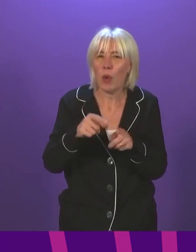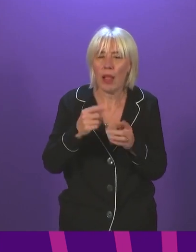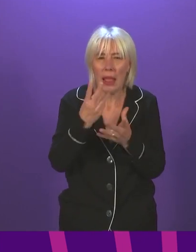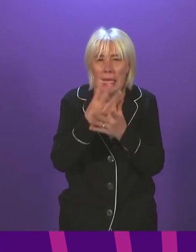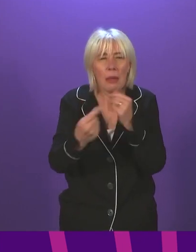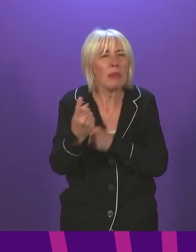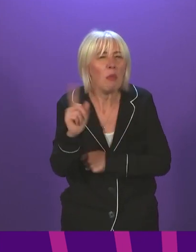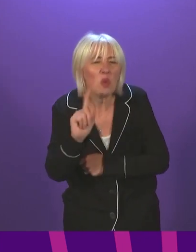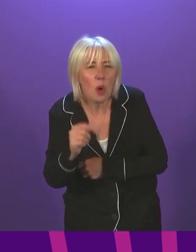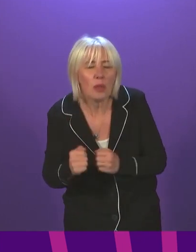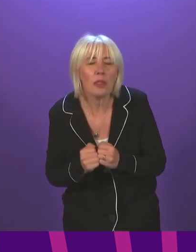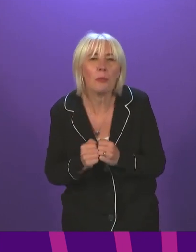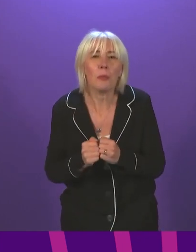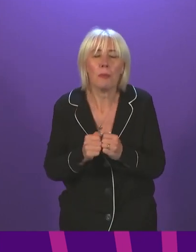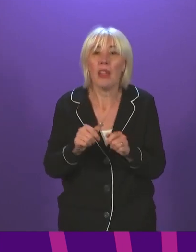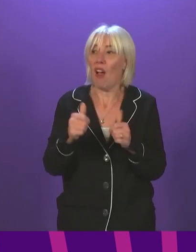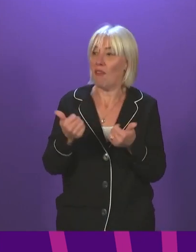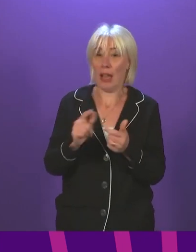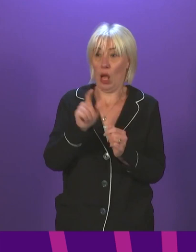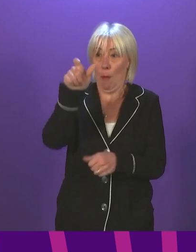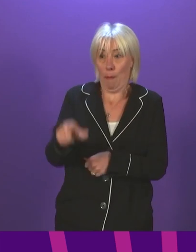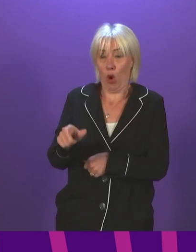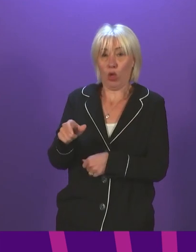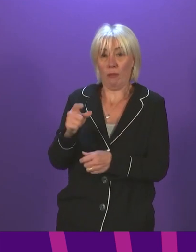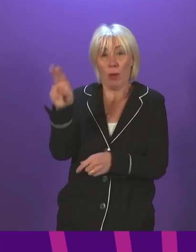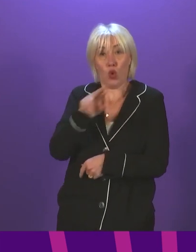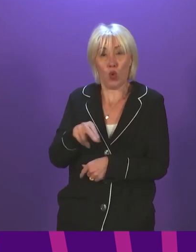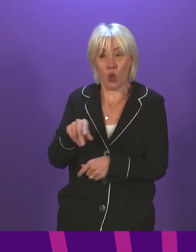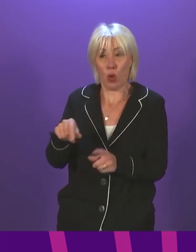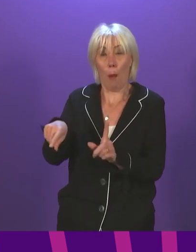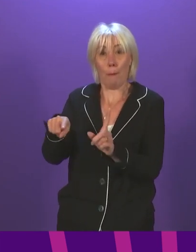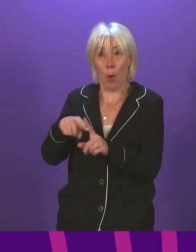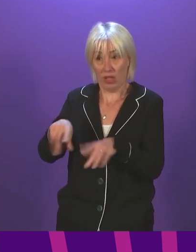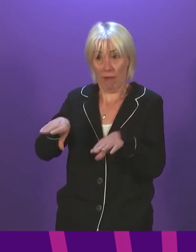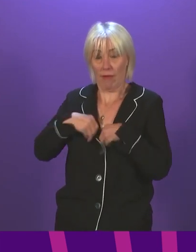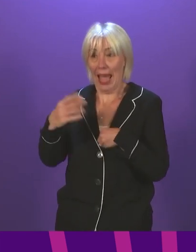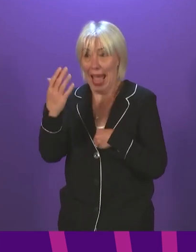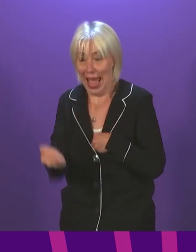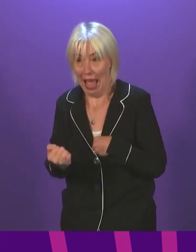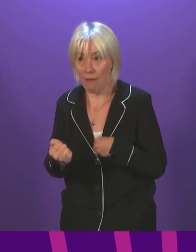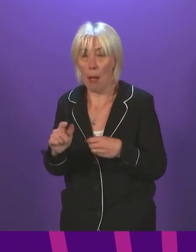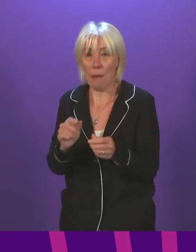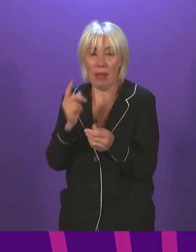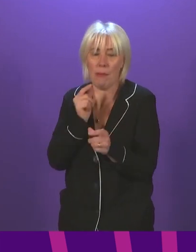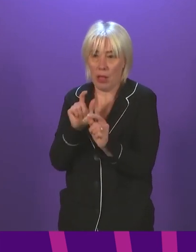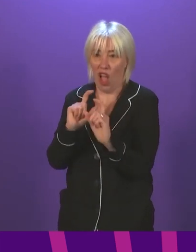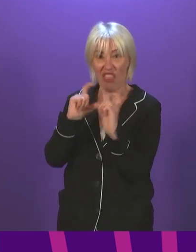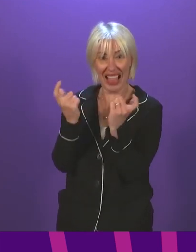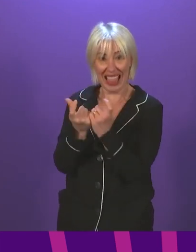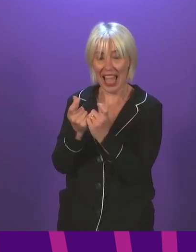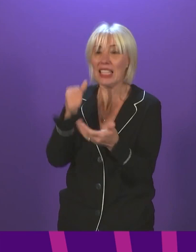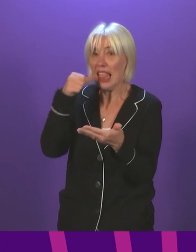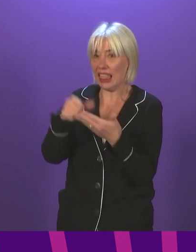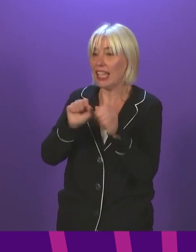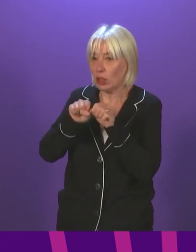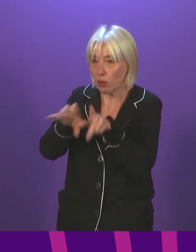example, that it is appropriate to send letters to the classmates of a pupil who has tested positive, but not necessarily to everyone in their year group.